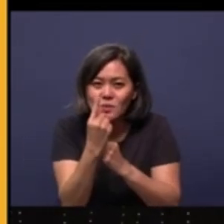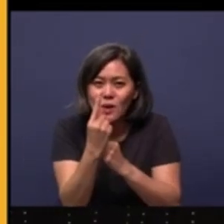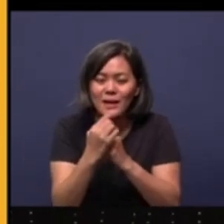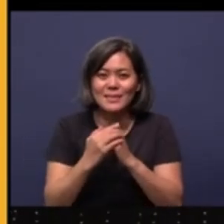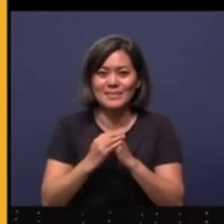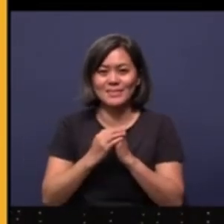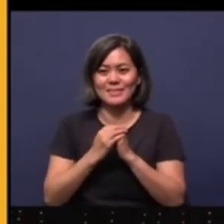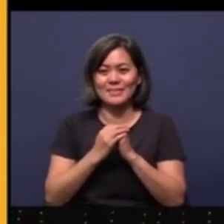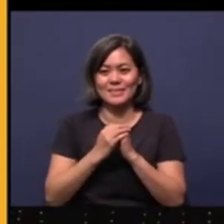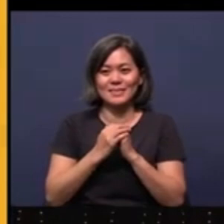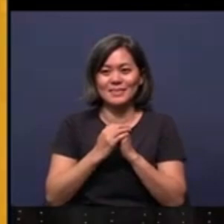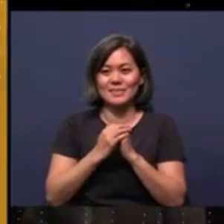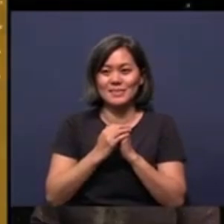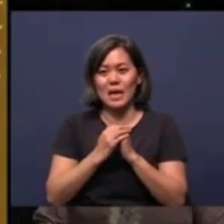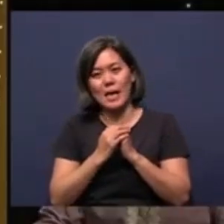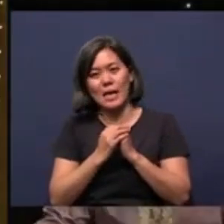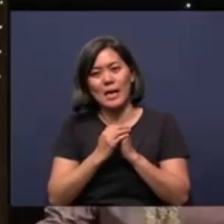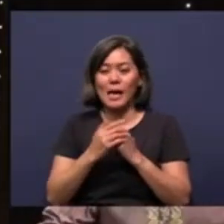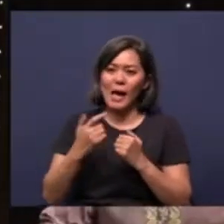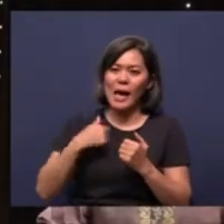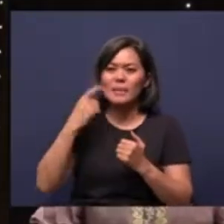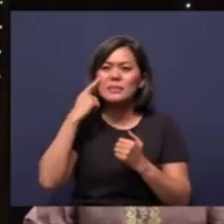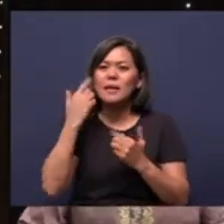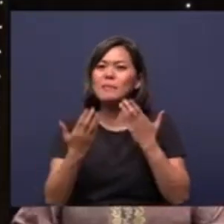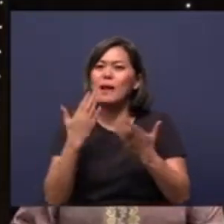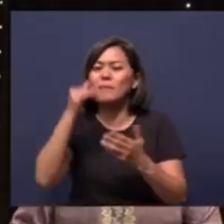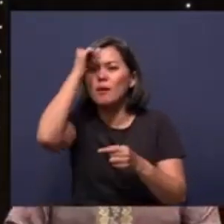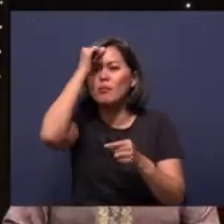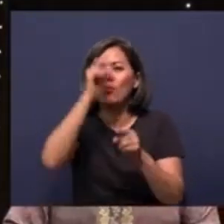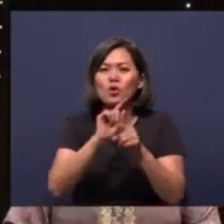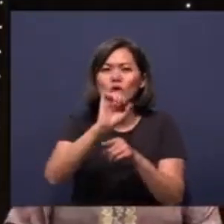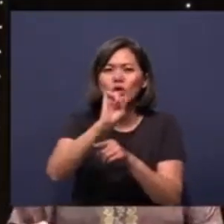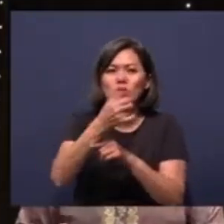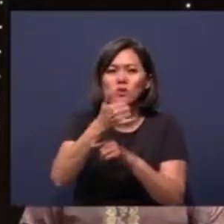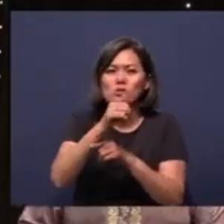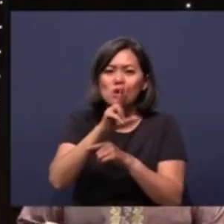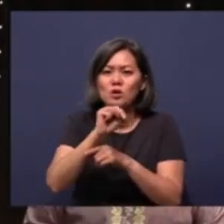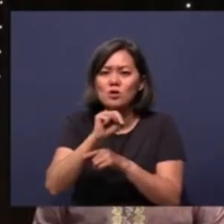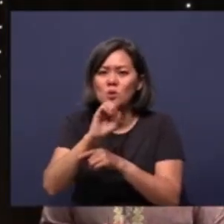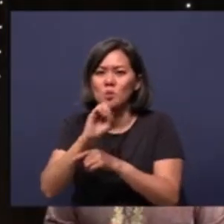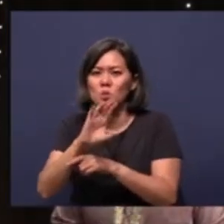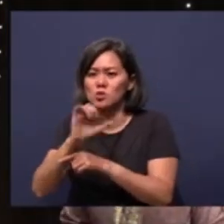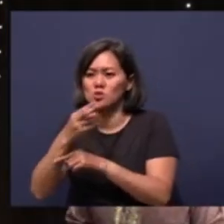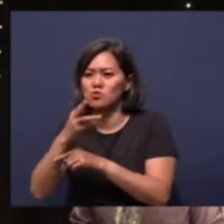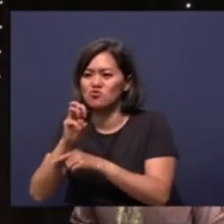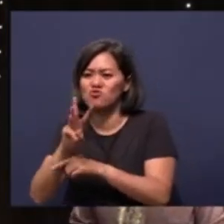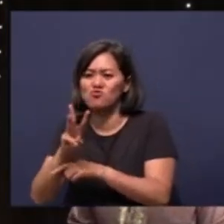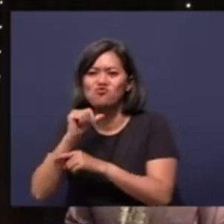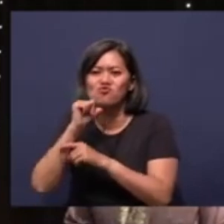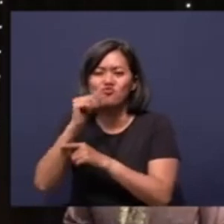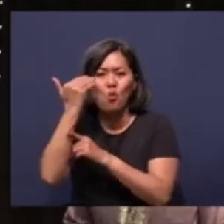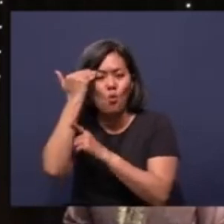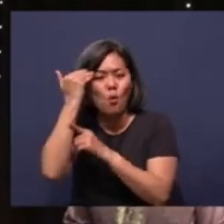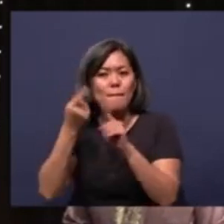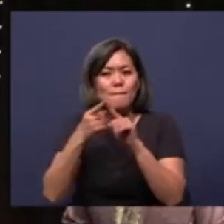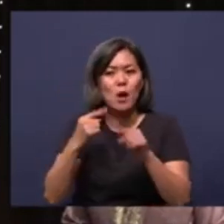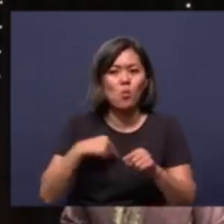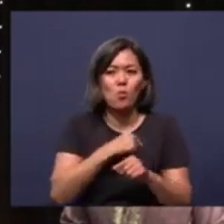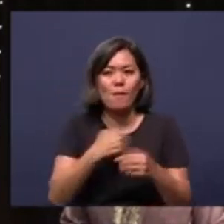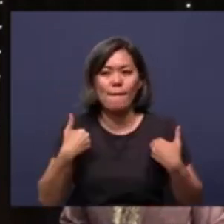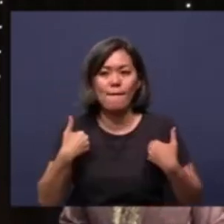I think maybe Brother Sean, Brother Chu, they know that we had a